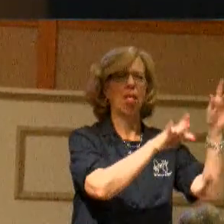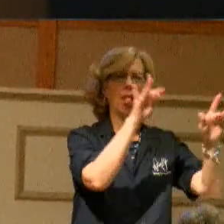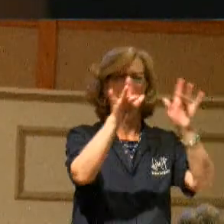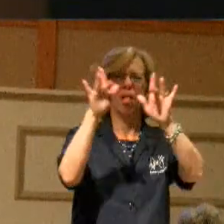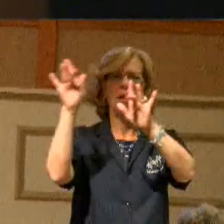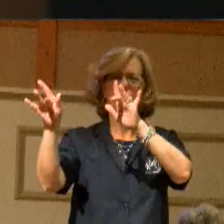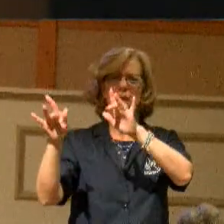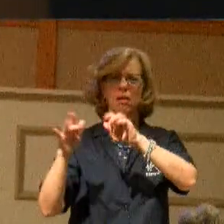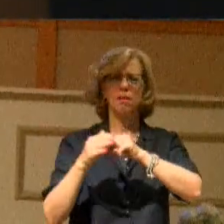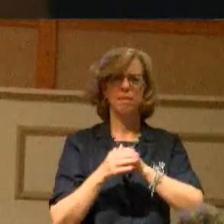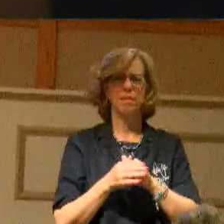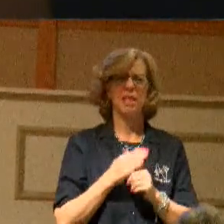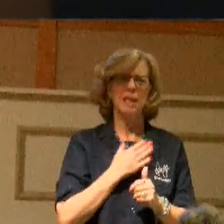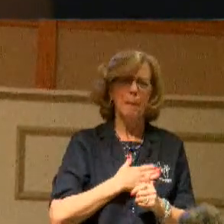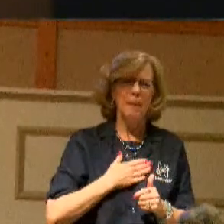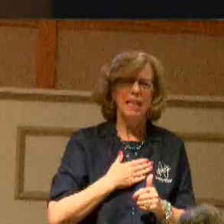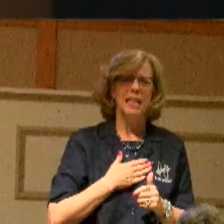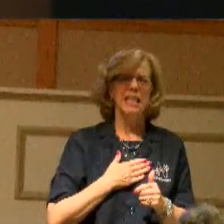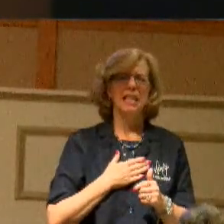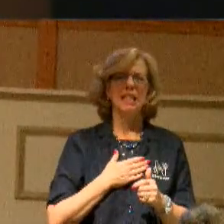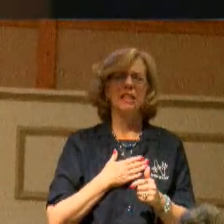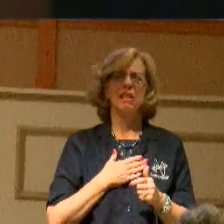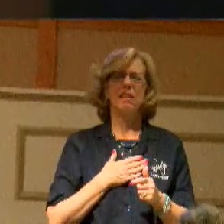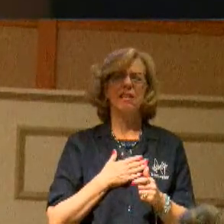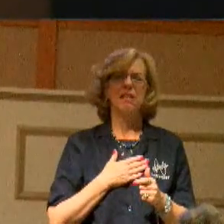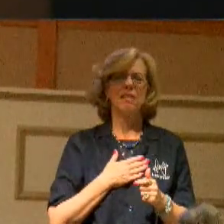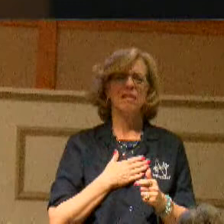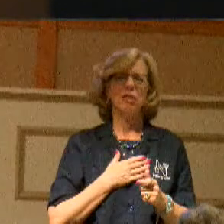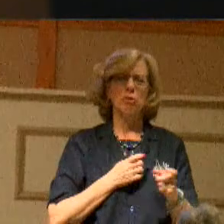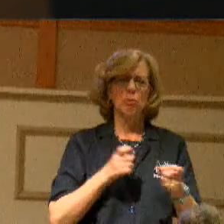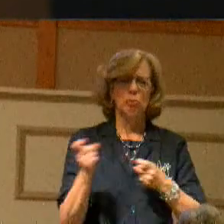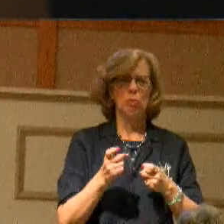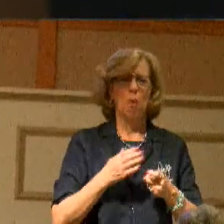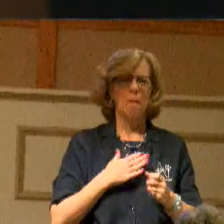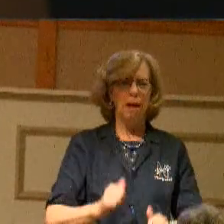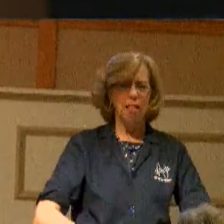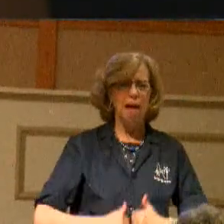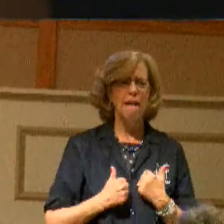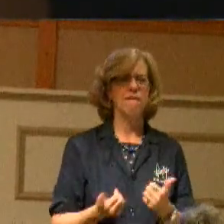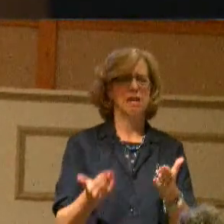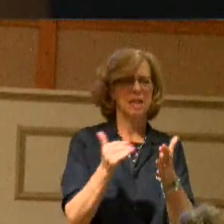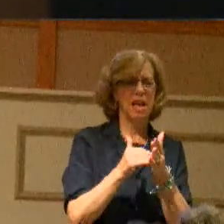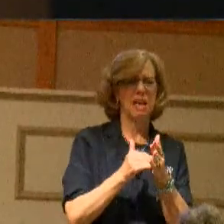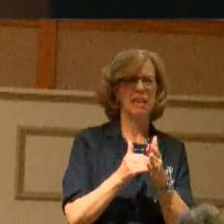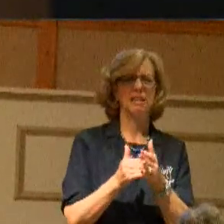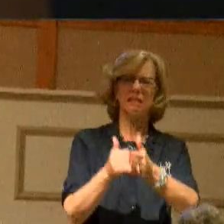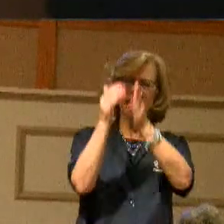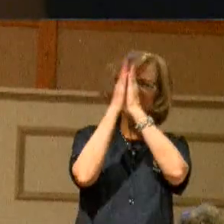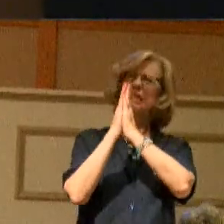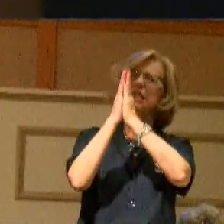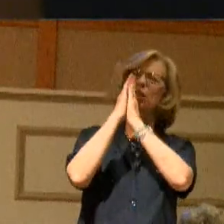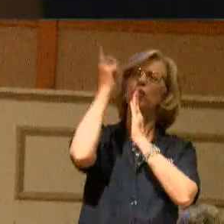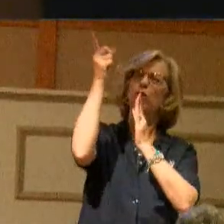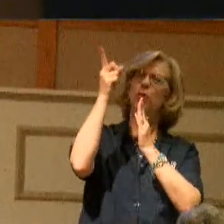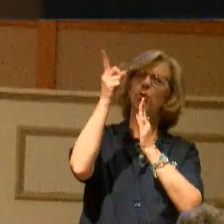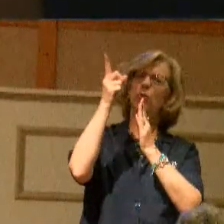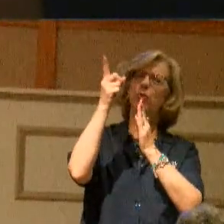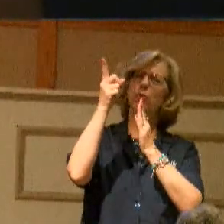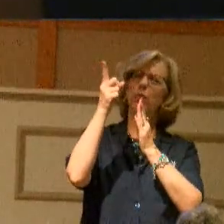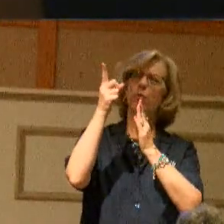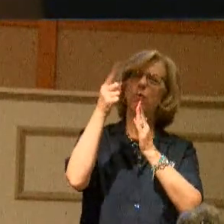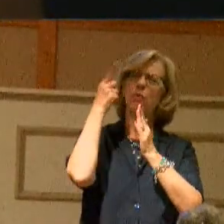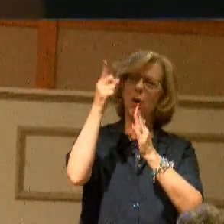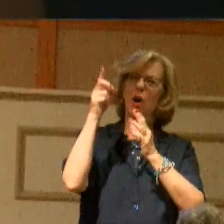Would you reign again in my life? I ask you to take the position of the